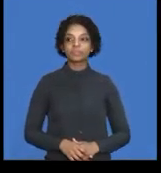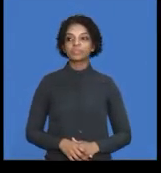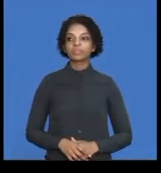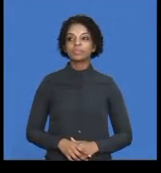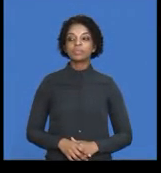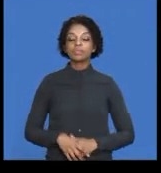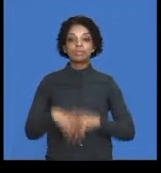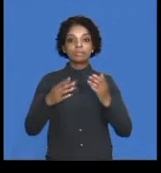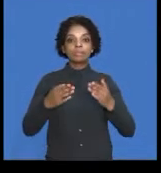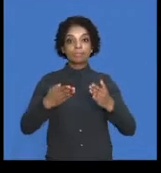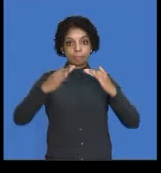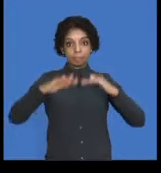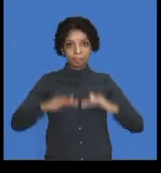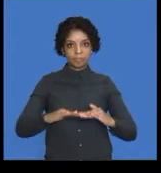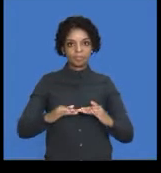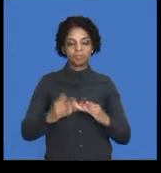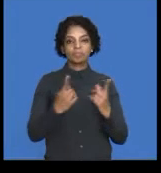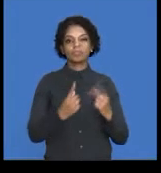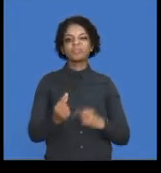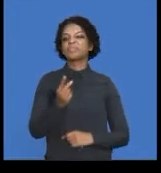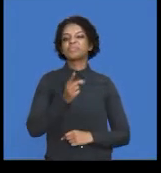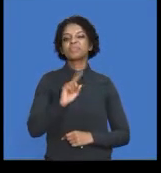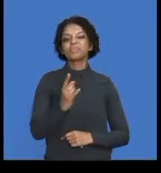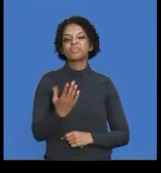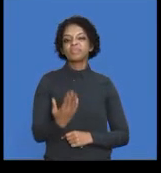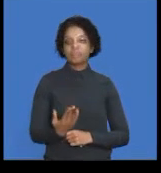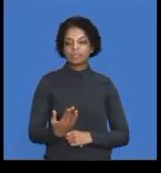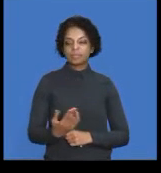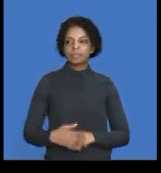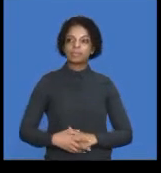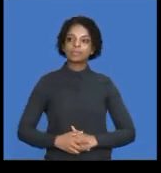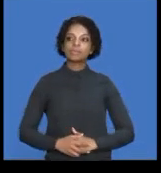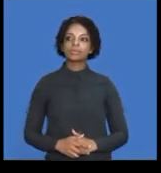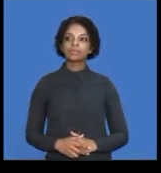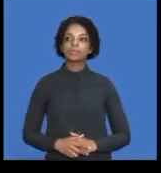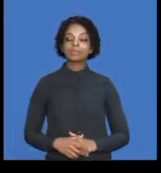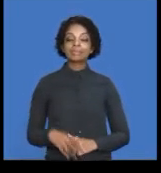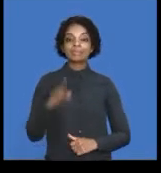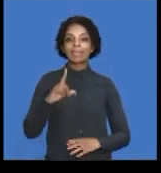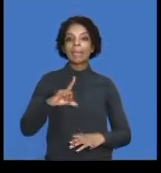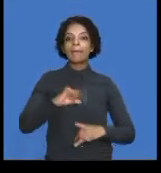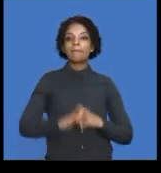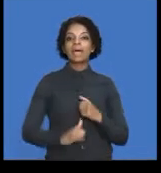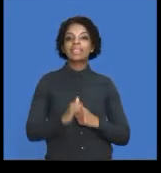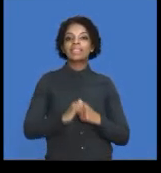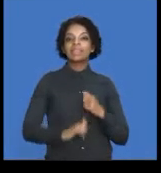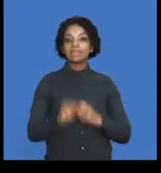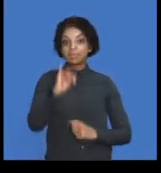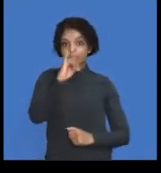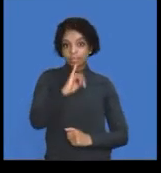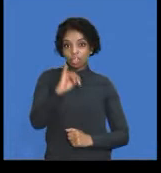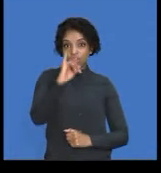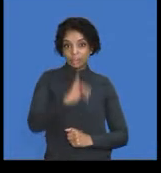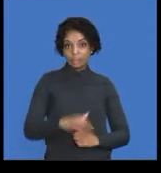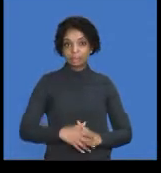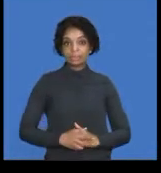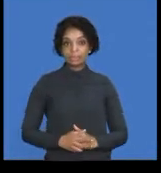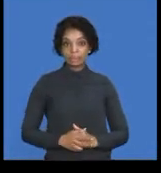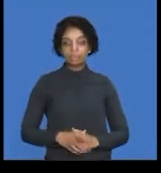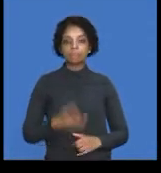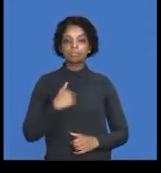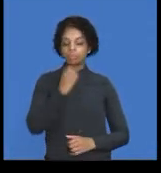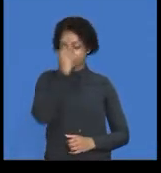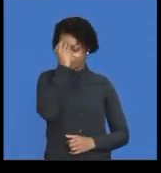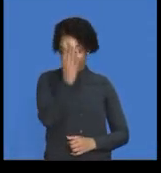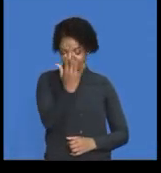The next one we're looking at is the monthly insurance. They're telling